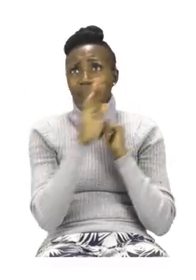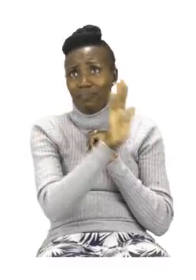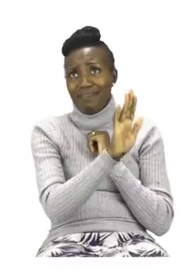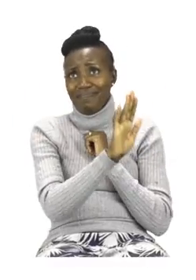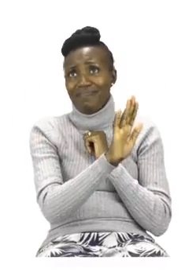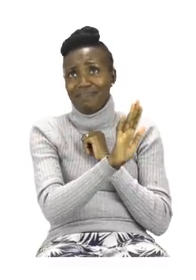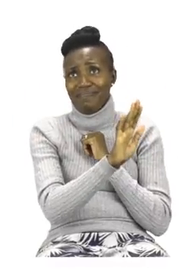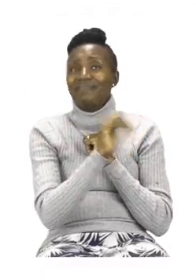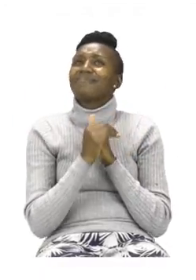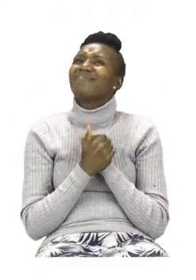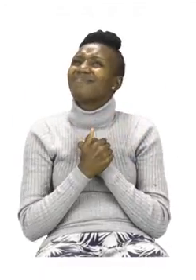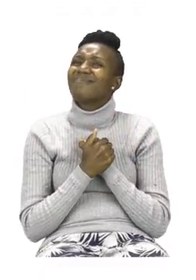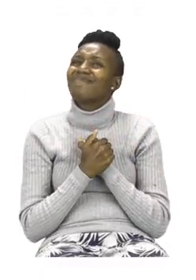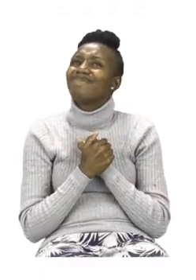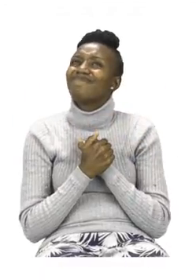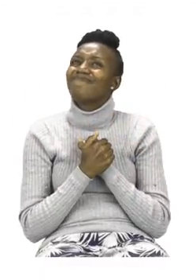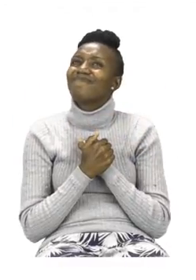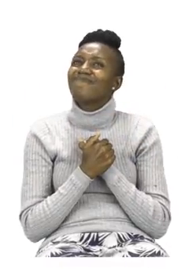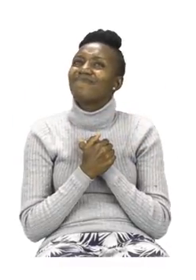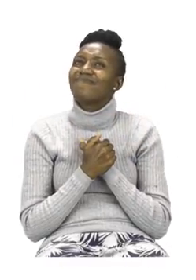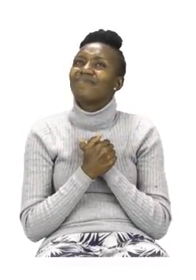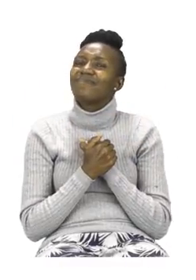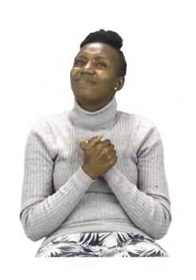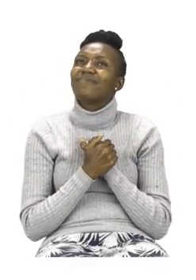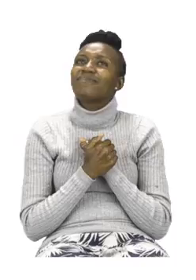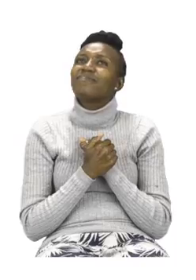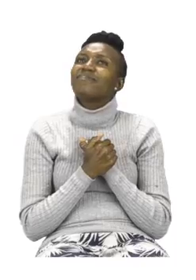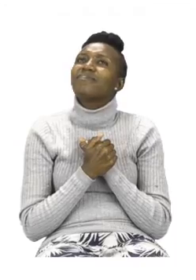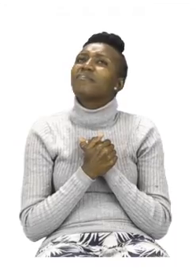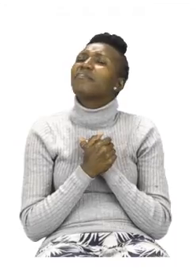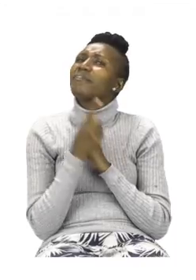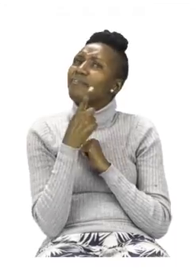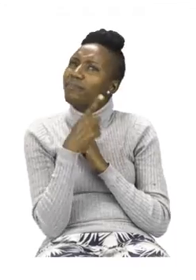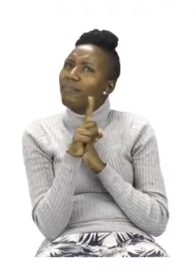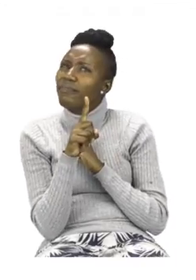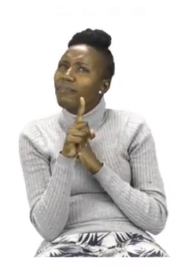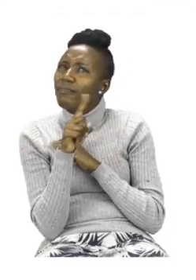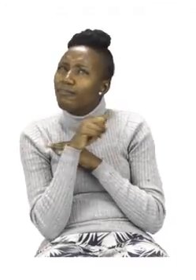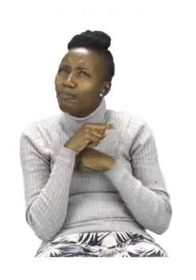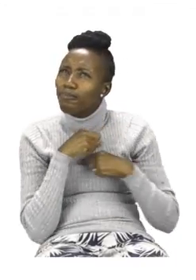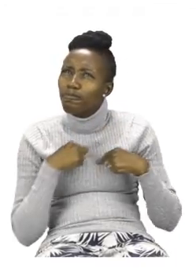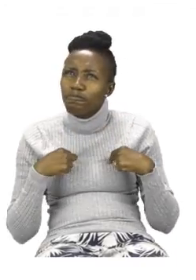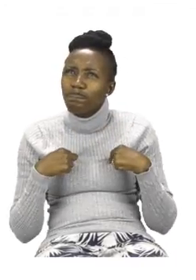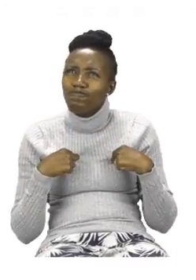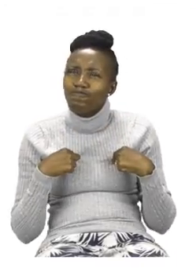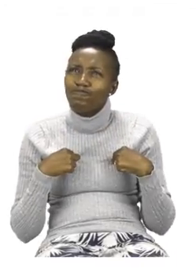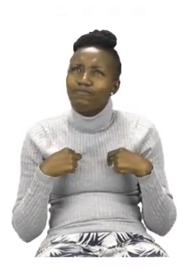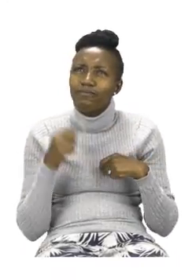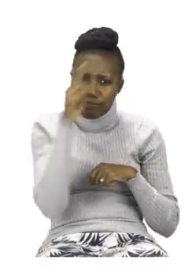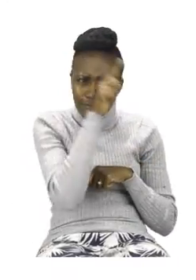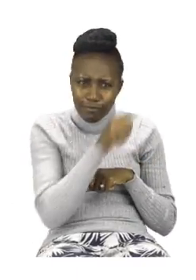it's not our job to take a look at them. Instead we are going to just circle all the dangerous